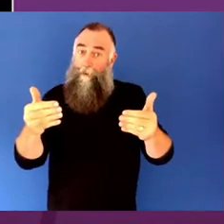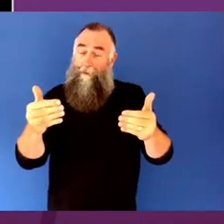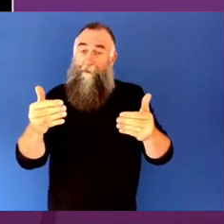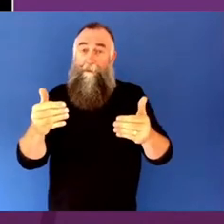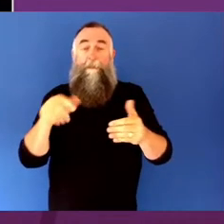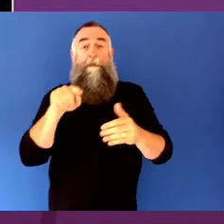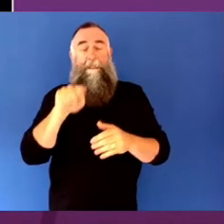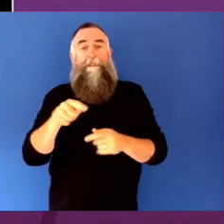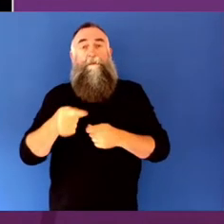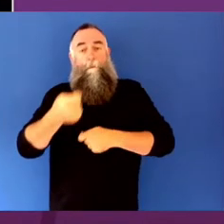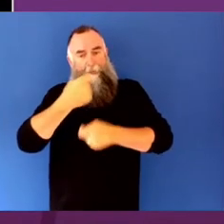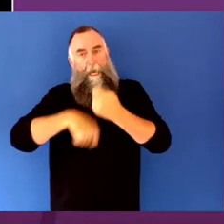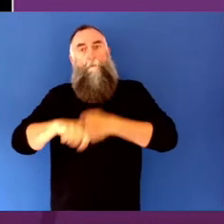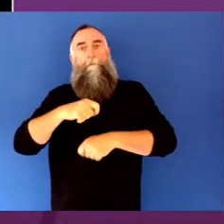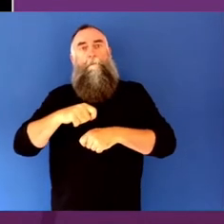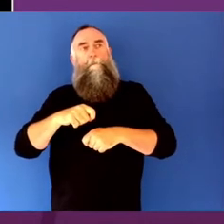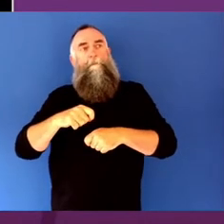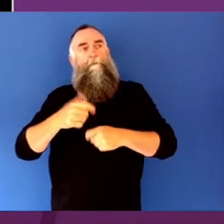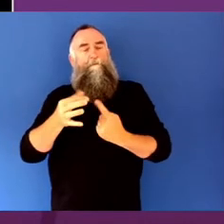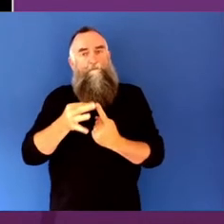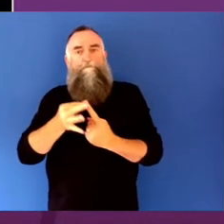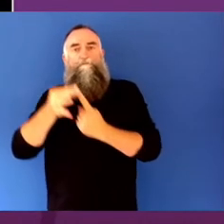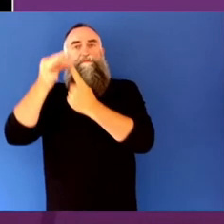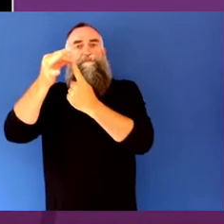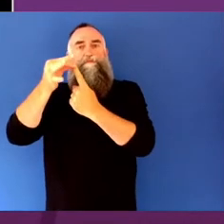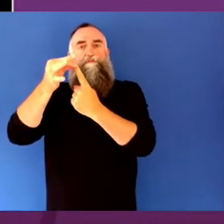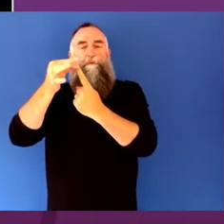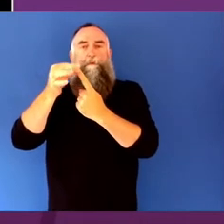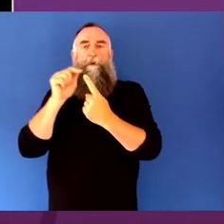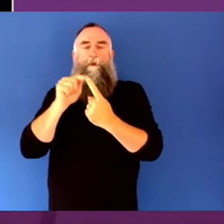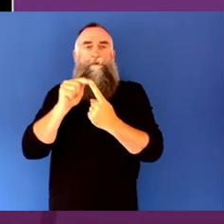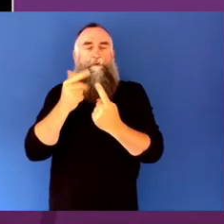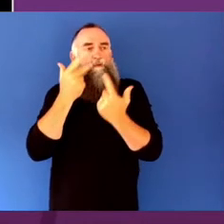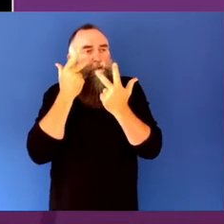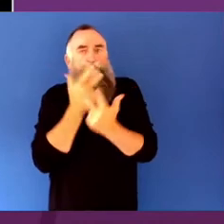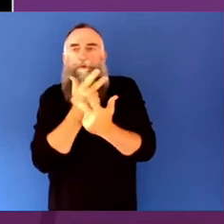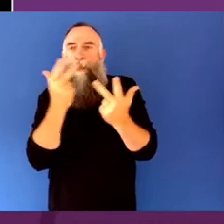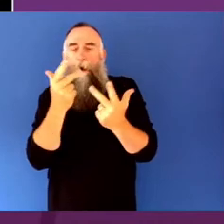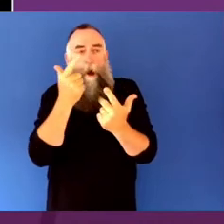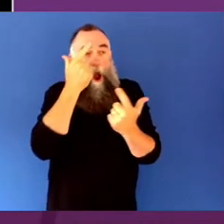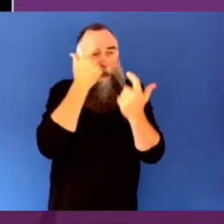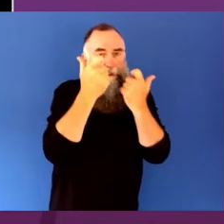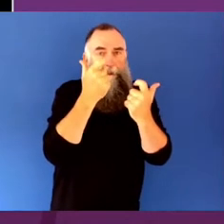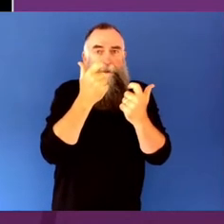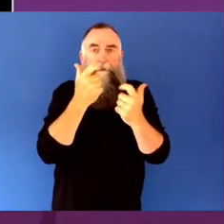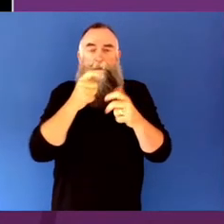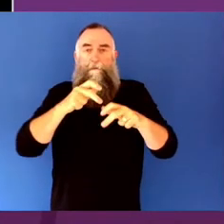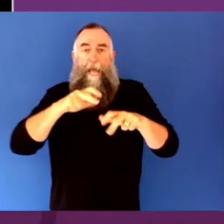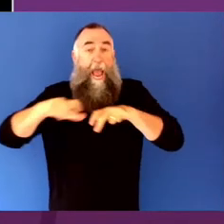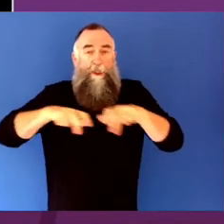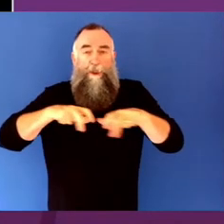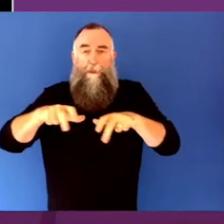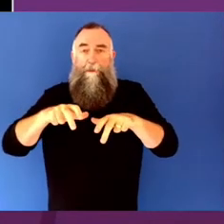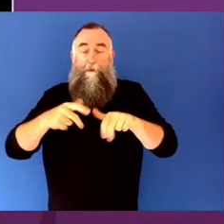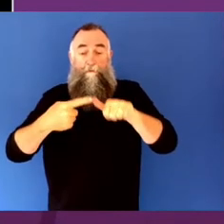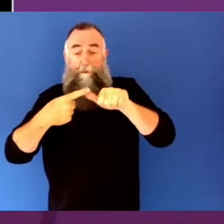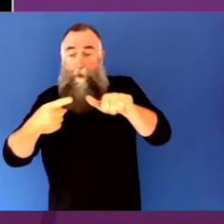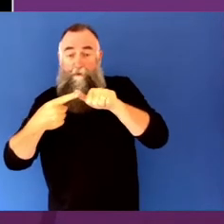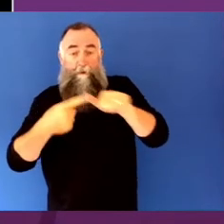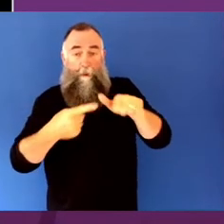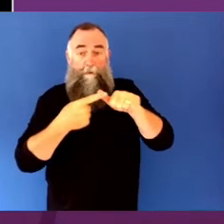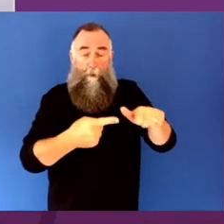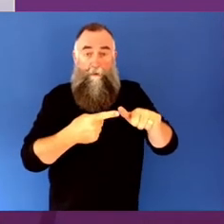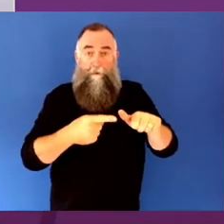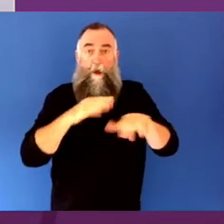basis for various initiatives and actions in response to all the good things that are discussed today.